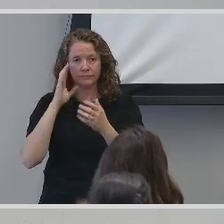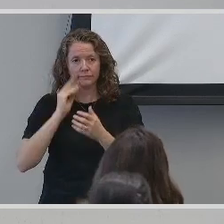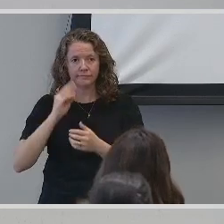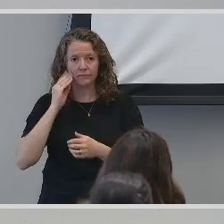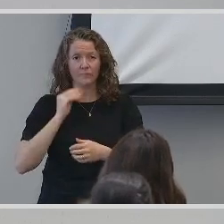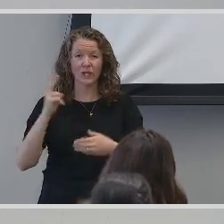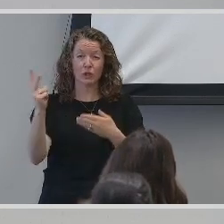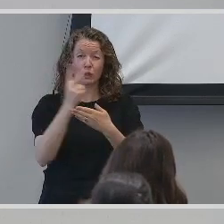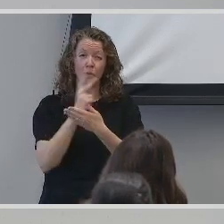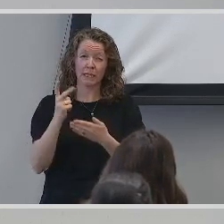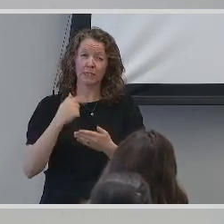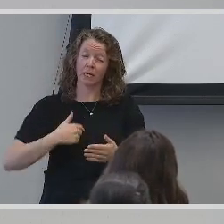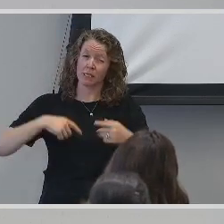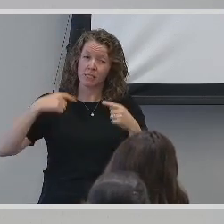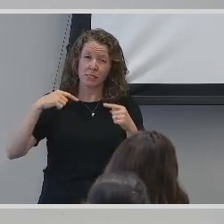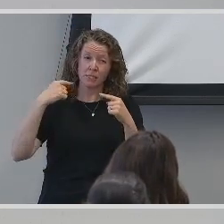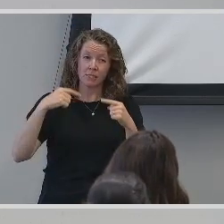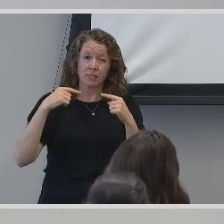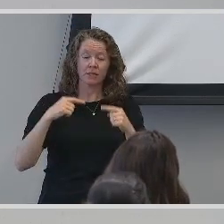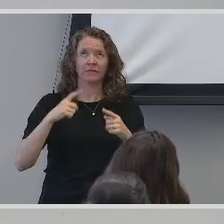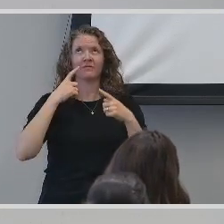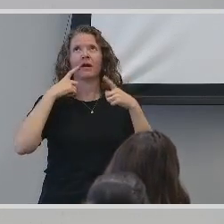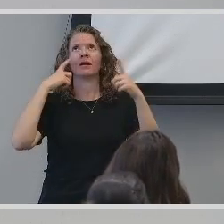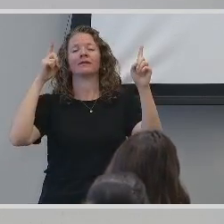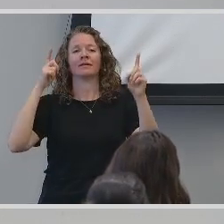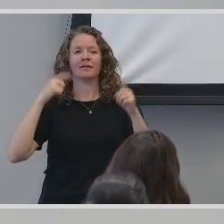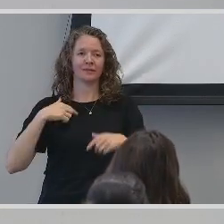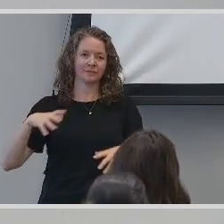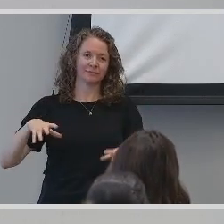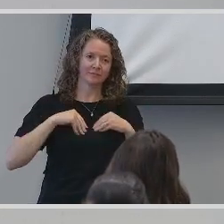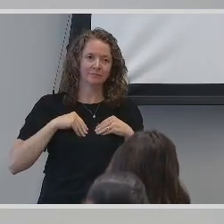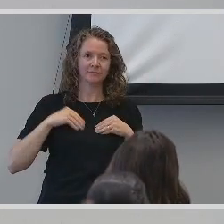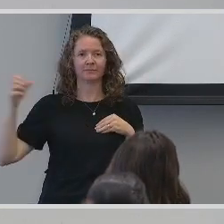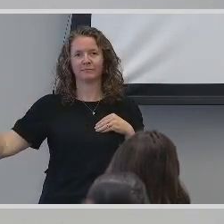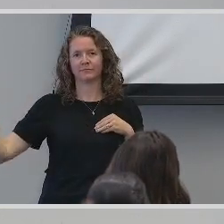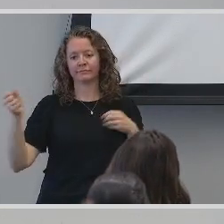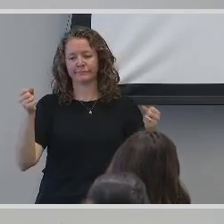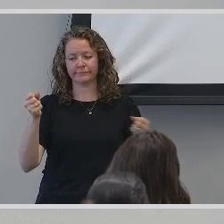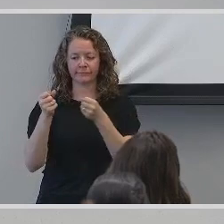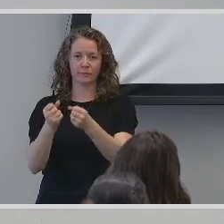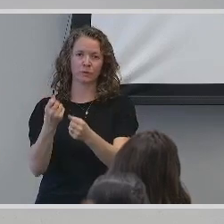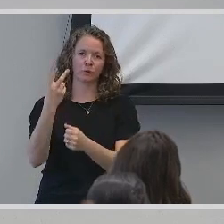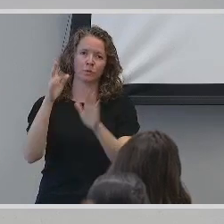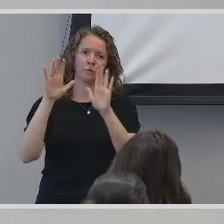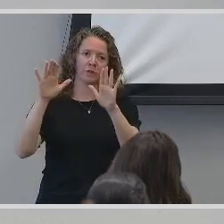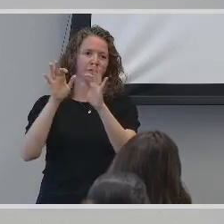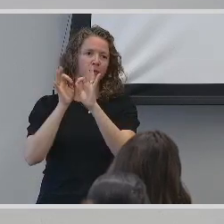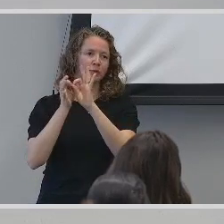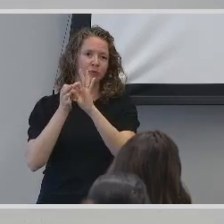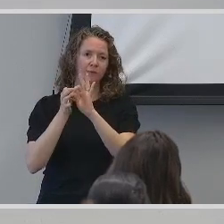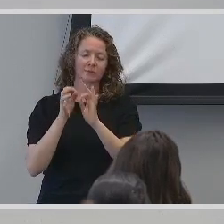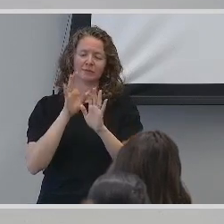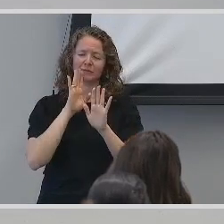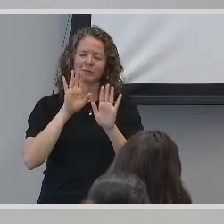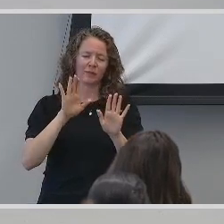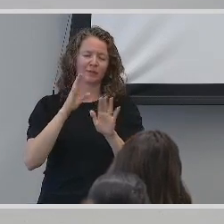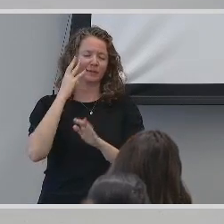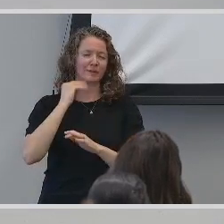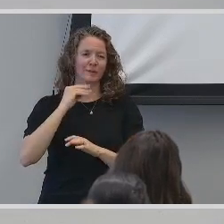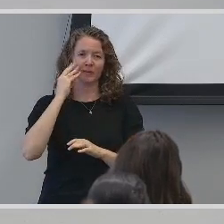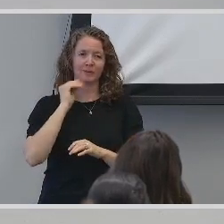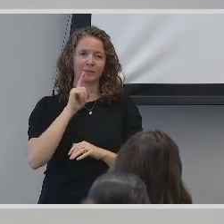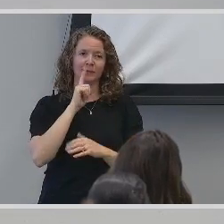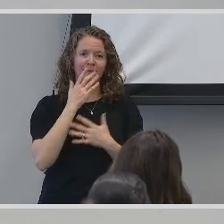they finally agreed and provided a team of two exceptional sign language certified interpreters. The experience was incredible, and I was very